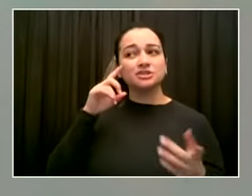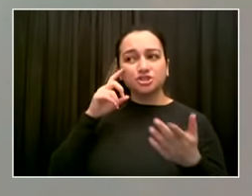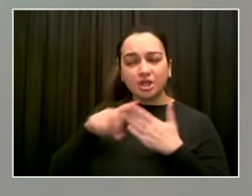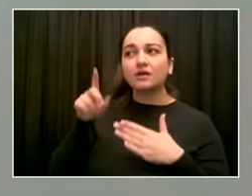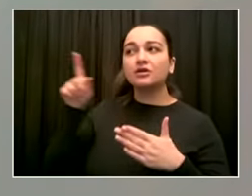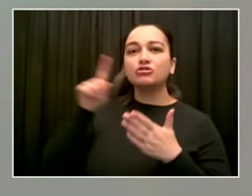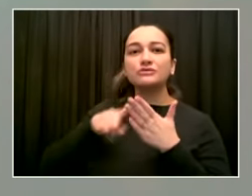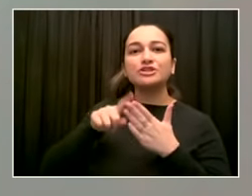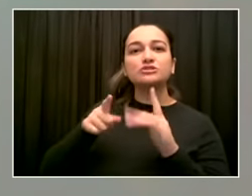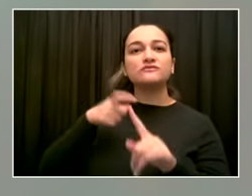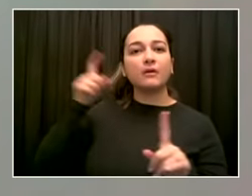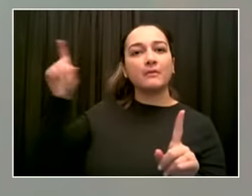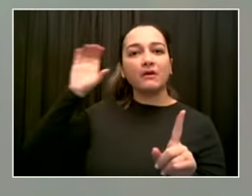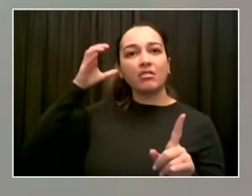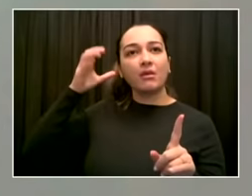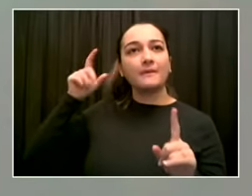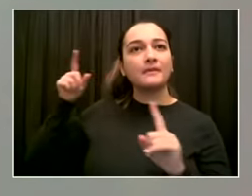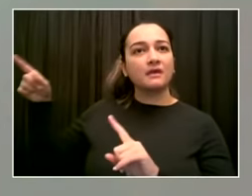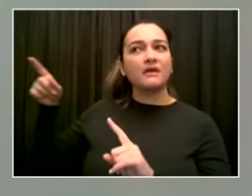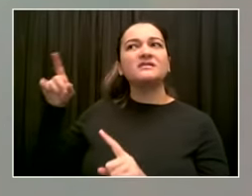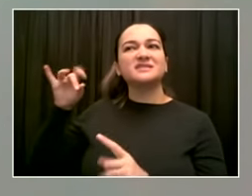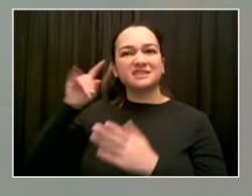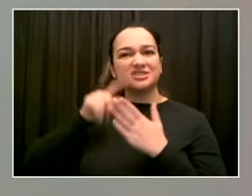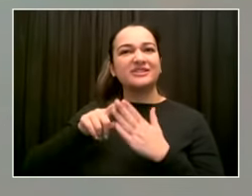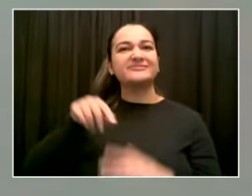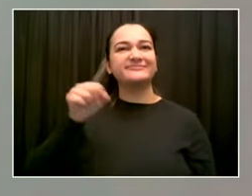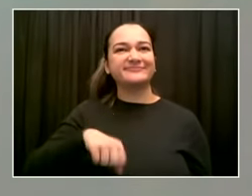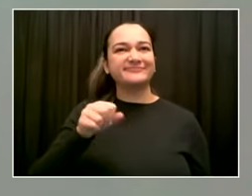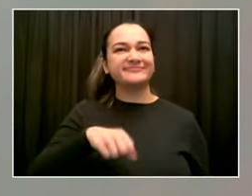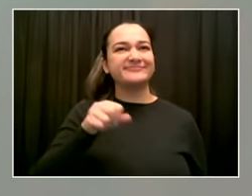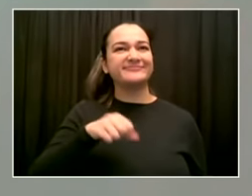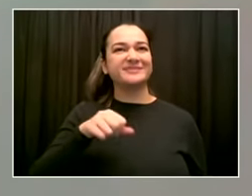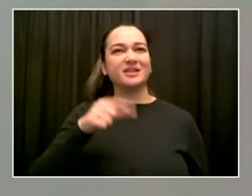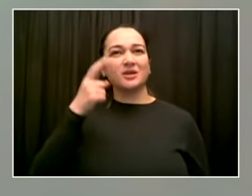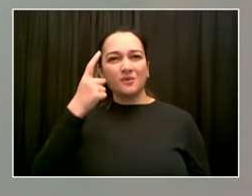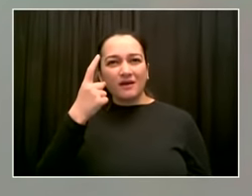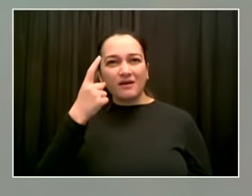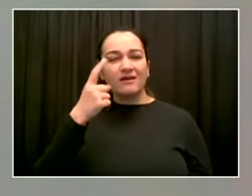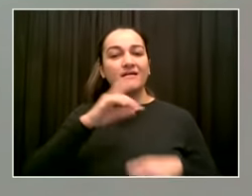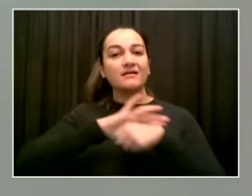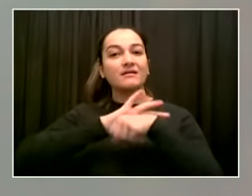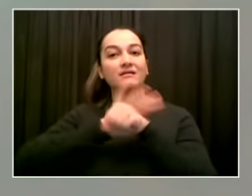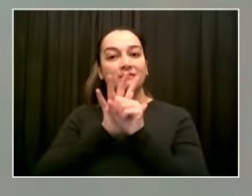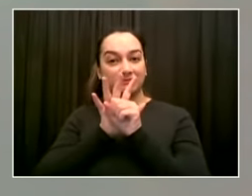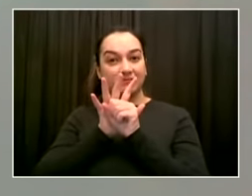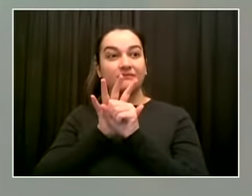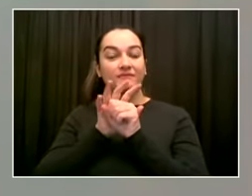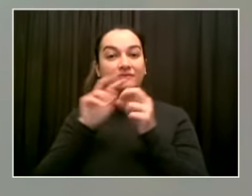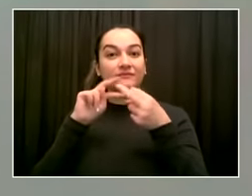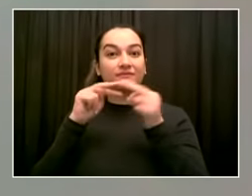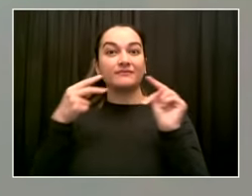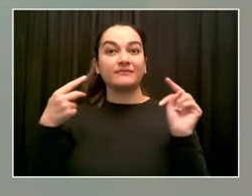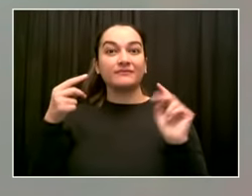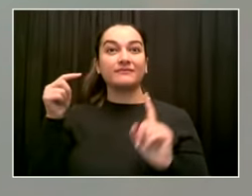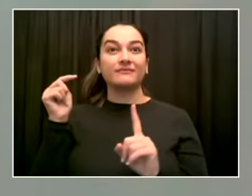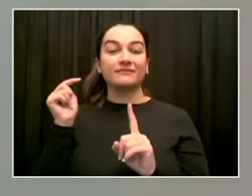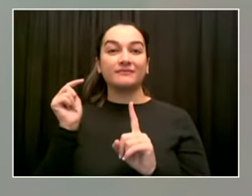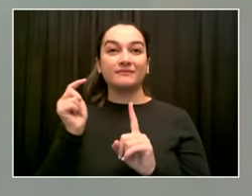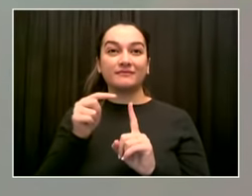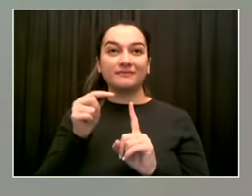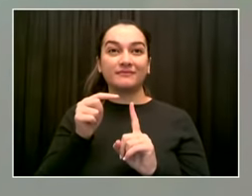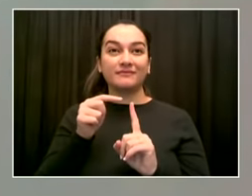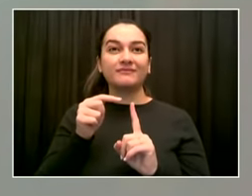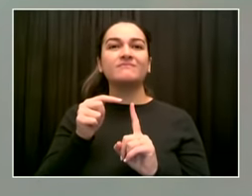was a strain of the coronavirus that they had found in testing that was done in Columbia. And then when you look at data that